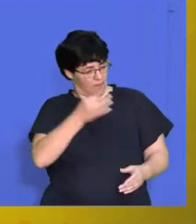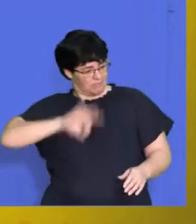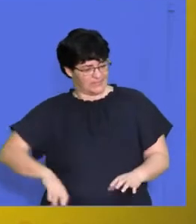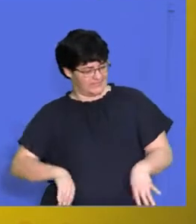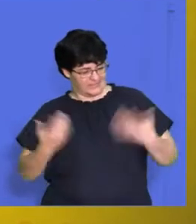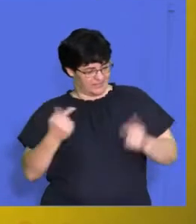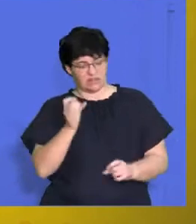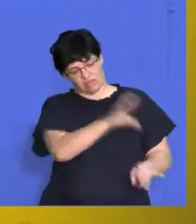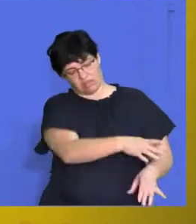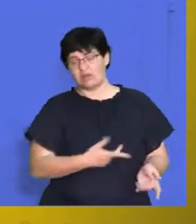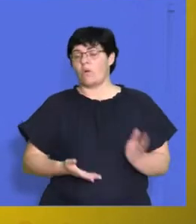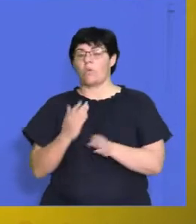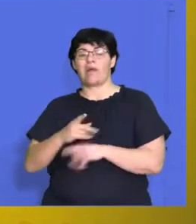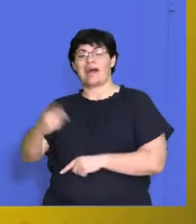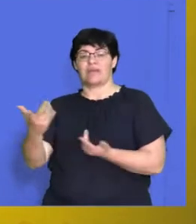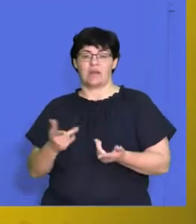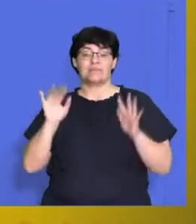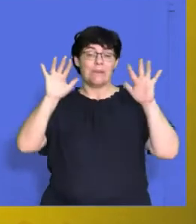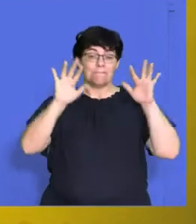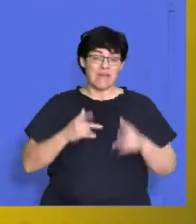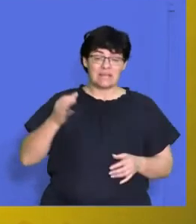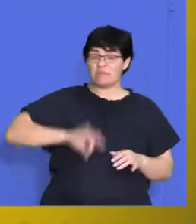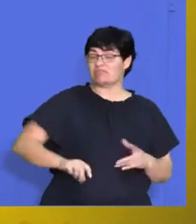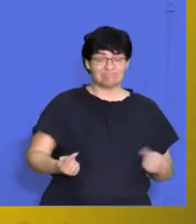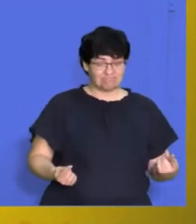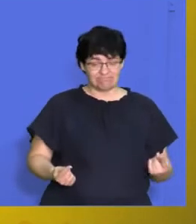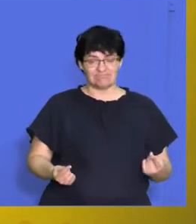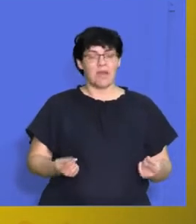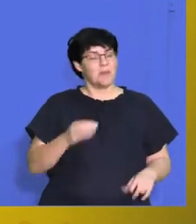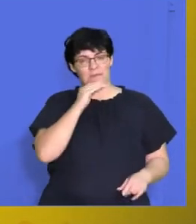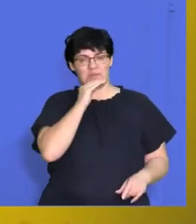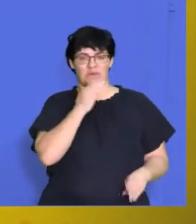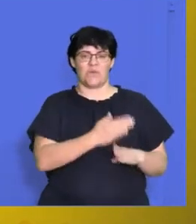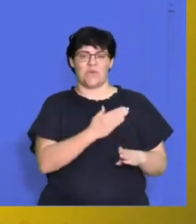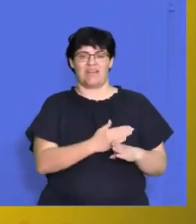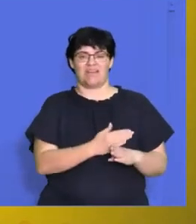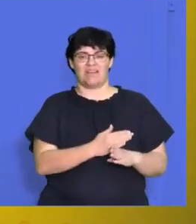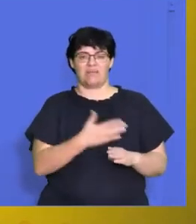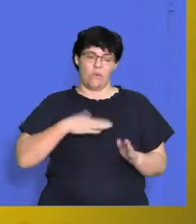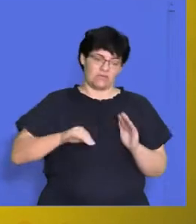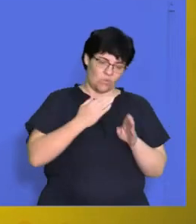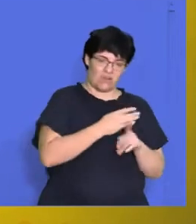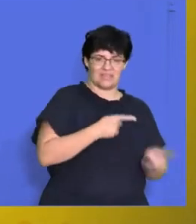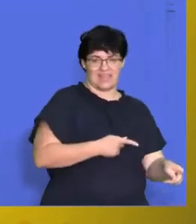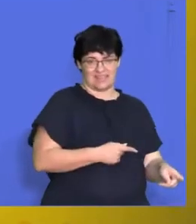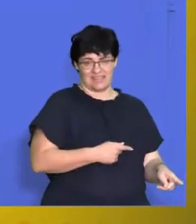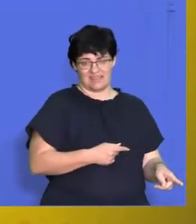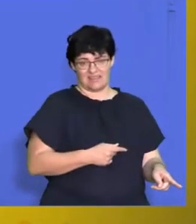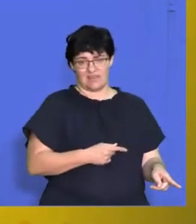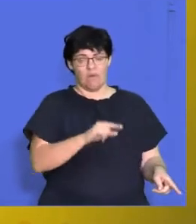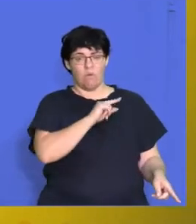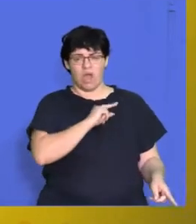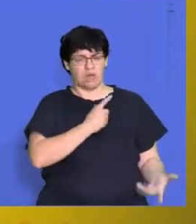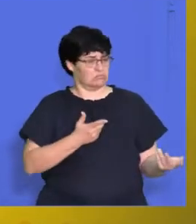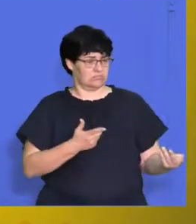offer amazing fringe benefits, we're not going to have workers that want to come and work for us because they might